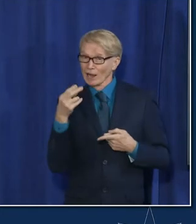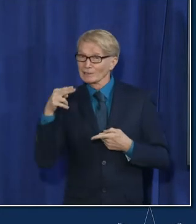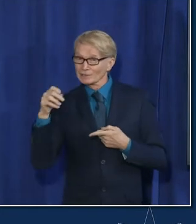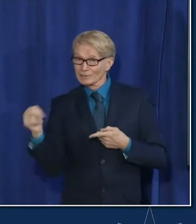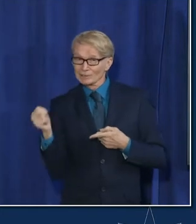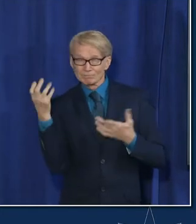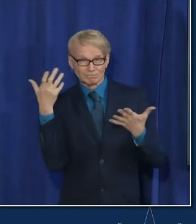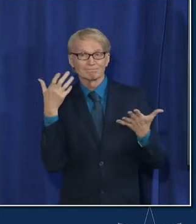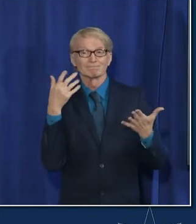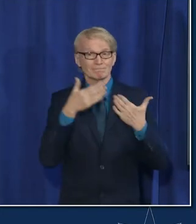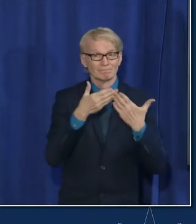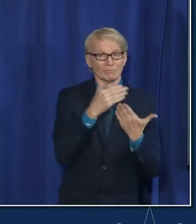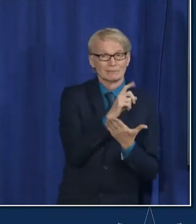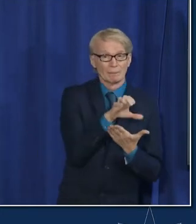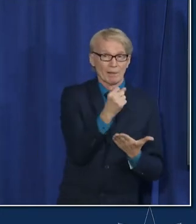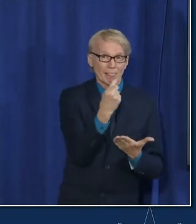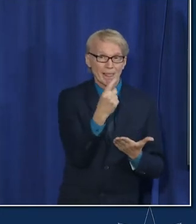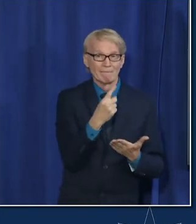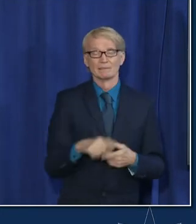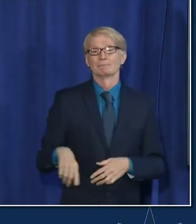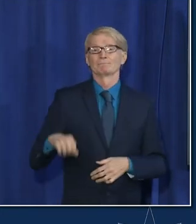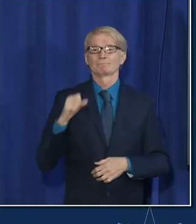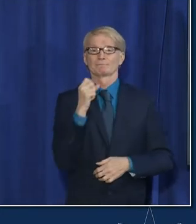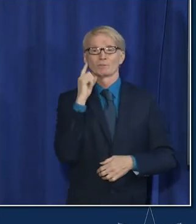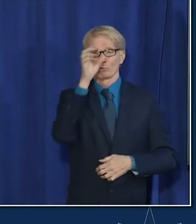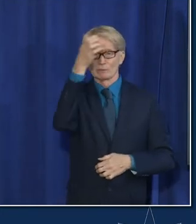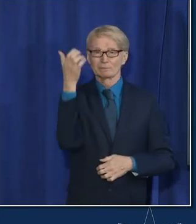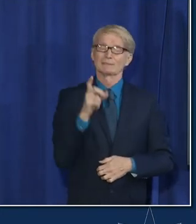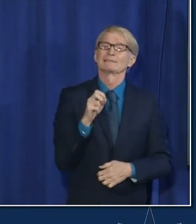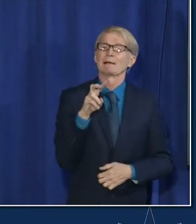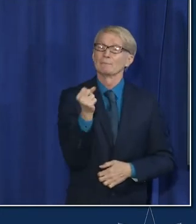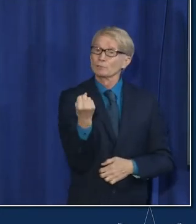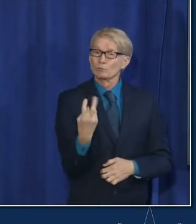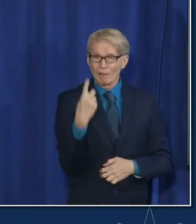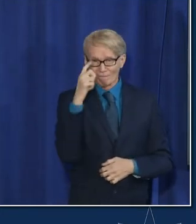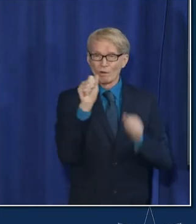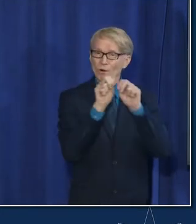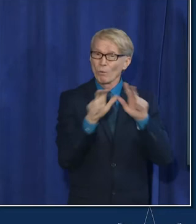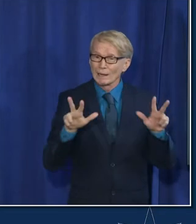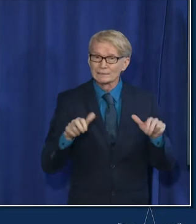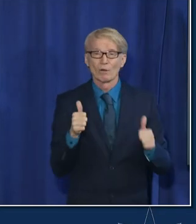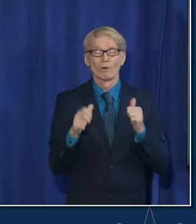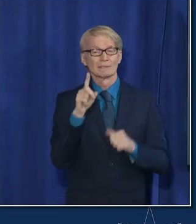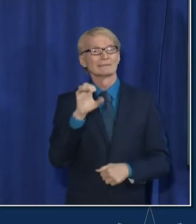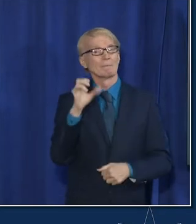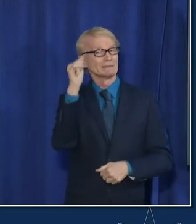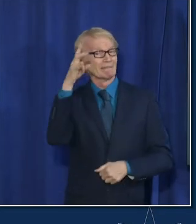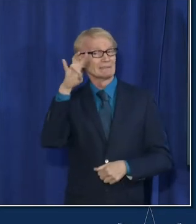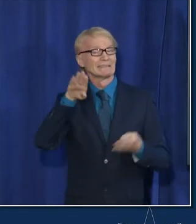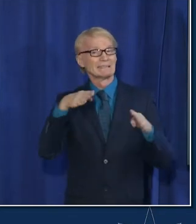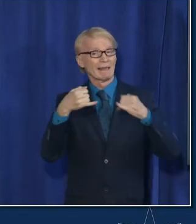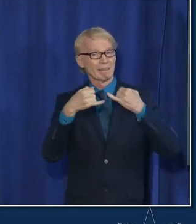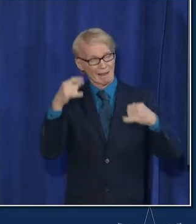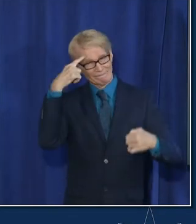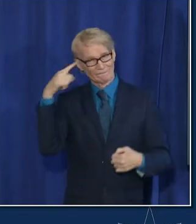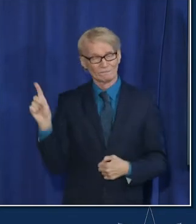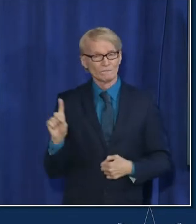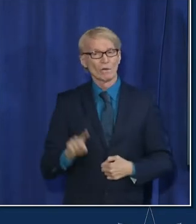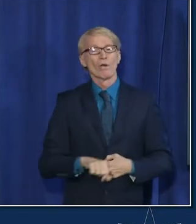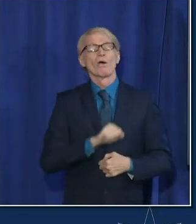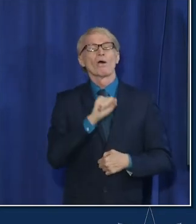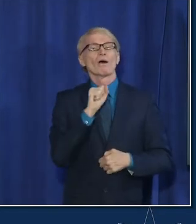vaccinated for christmas december 12th for kwanzaa or december 17th for new year's eve very quickly on omicron i